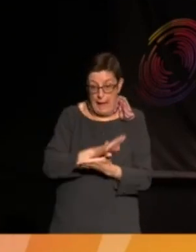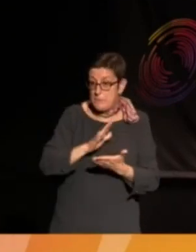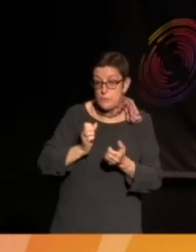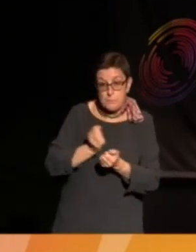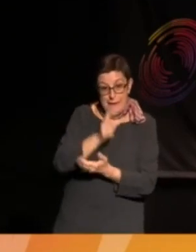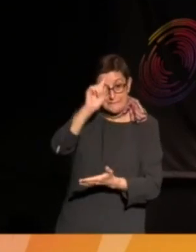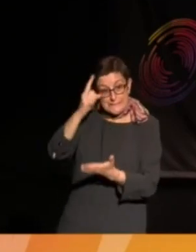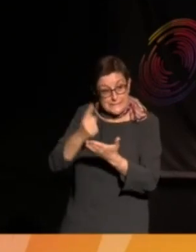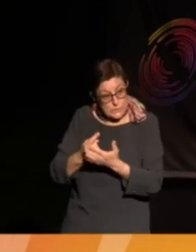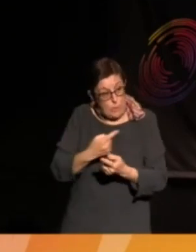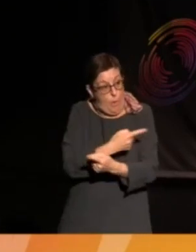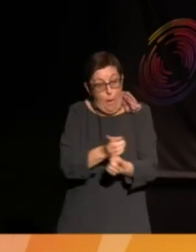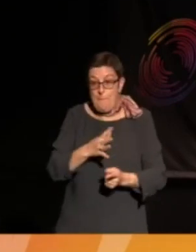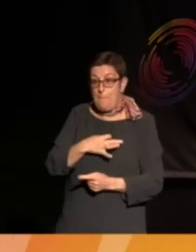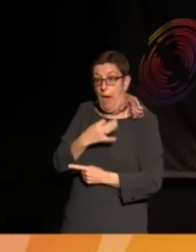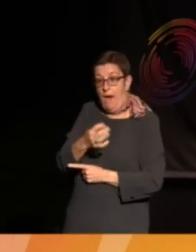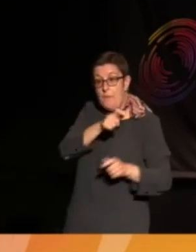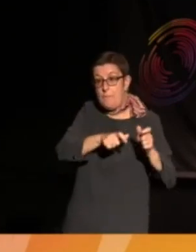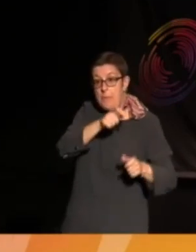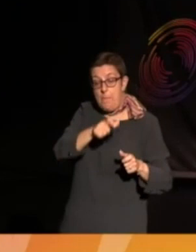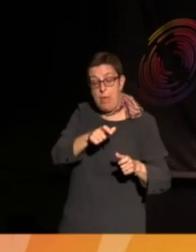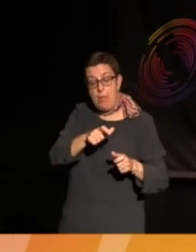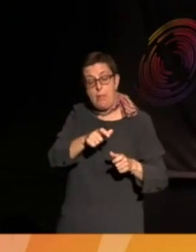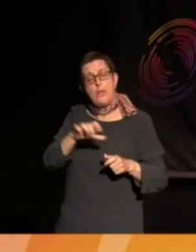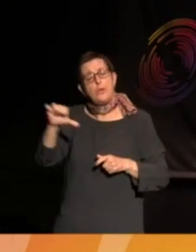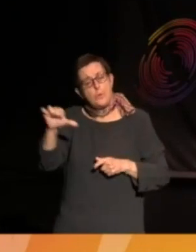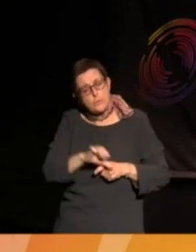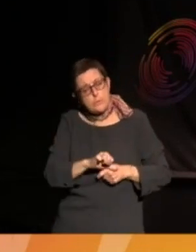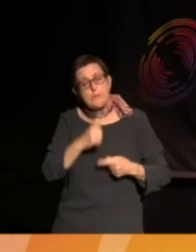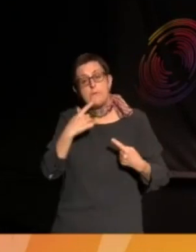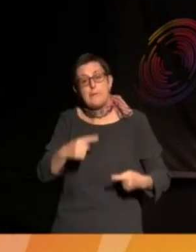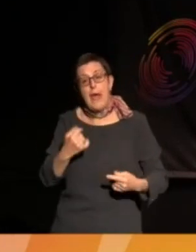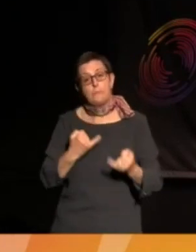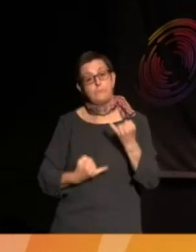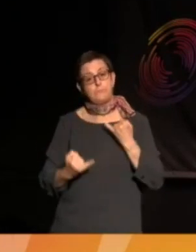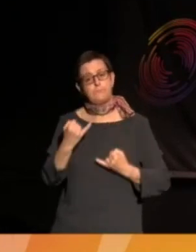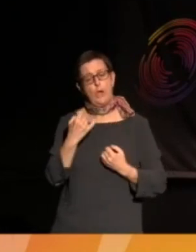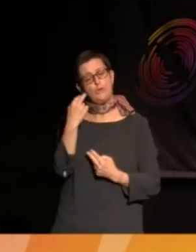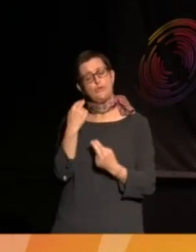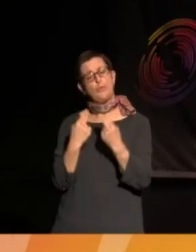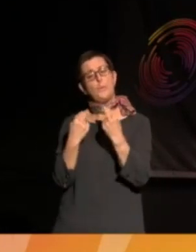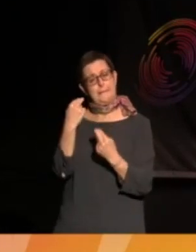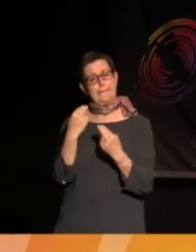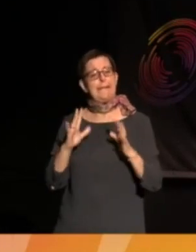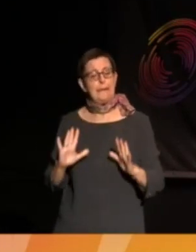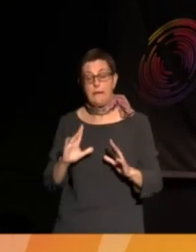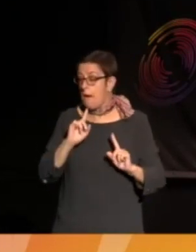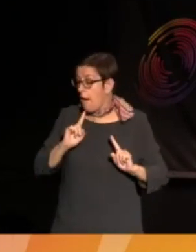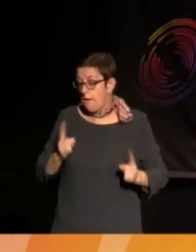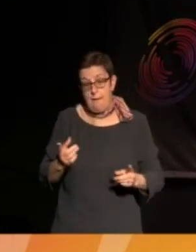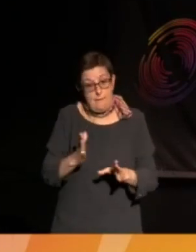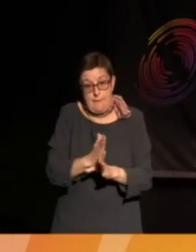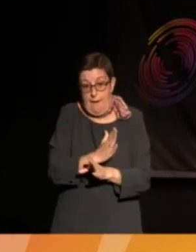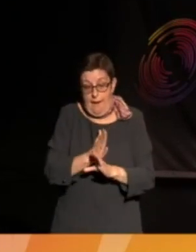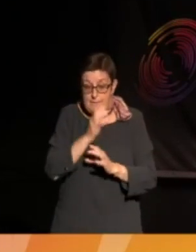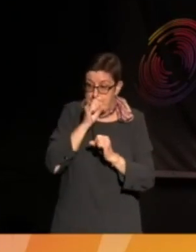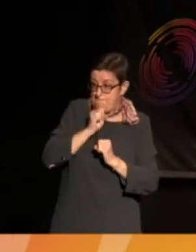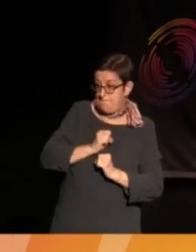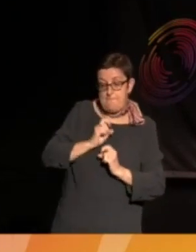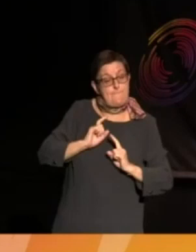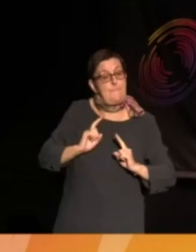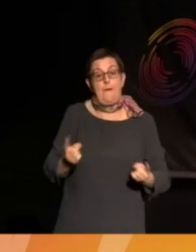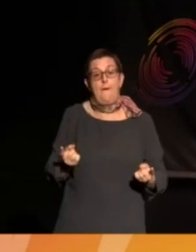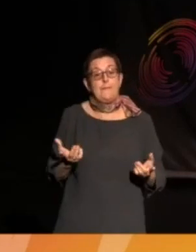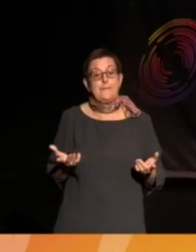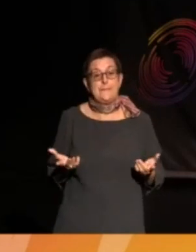and be able to be pulled back and challenged. So you can't hide away. That is the job. The way I've looked at it